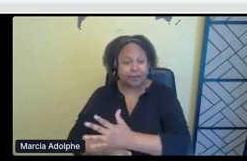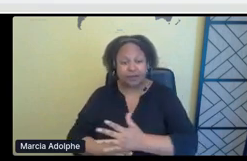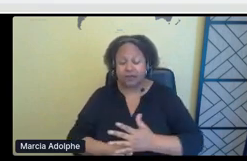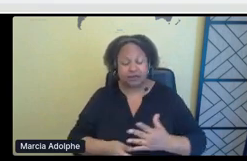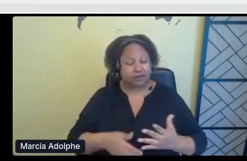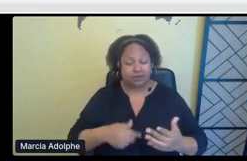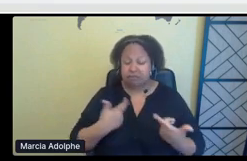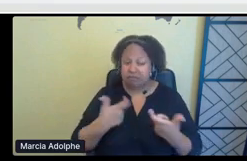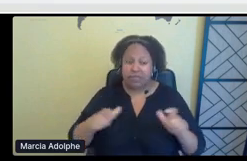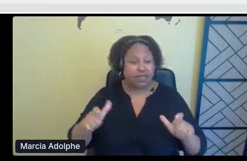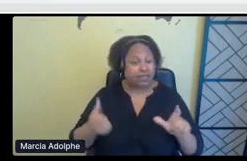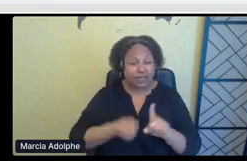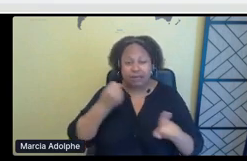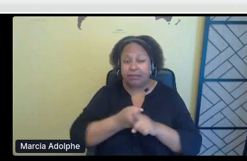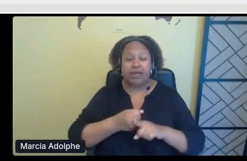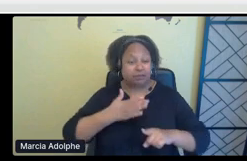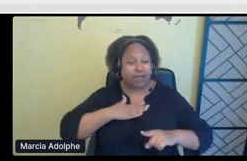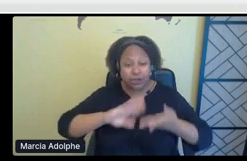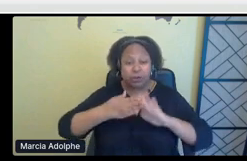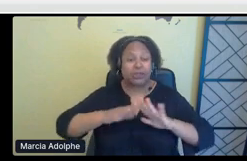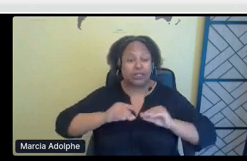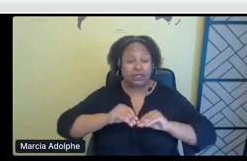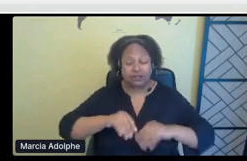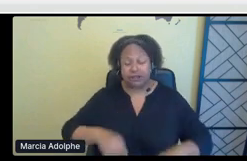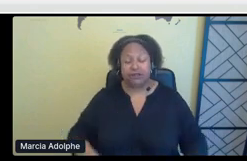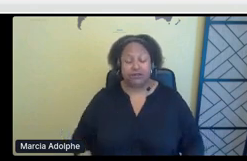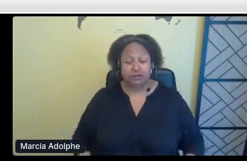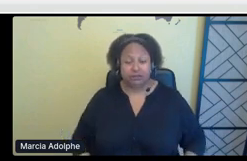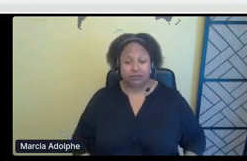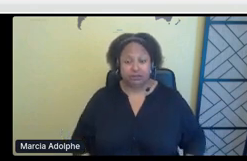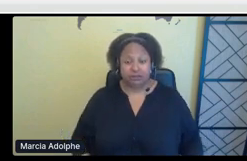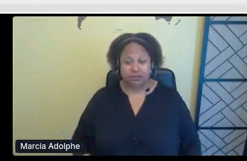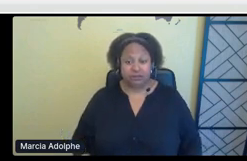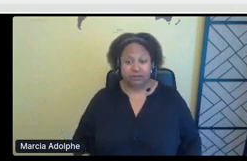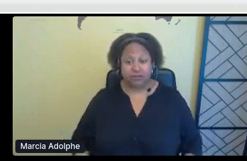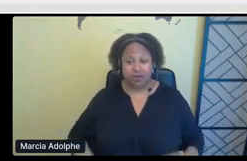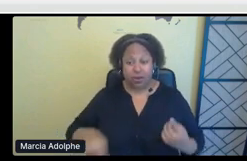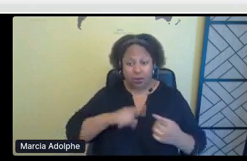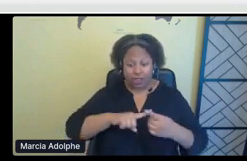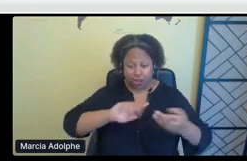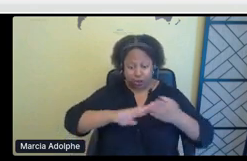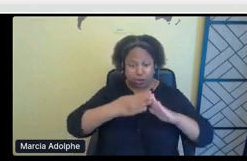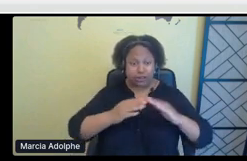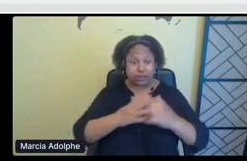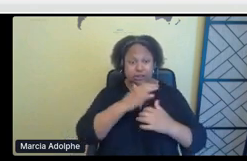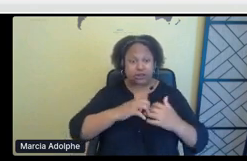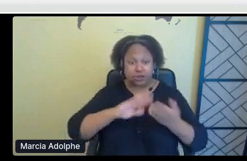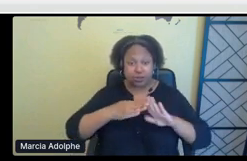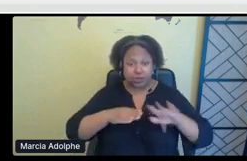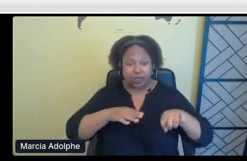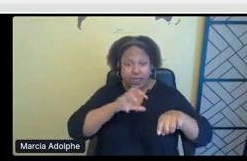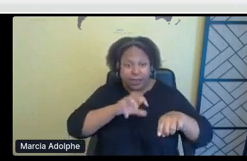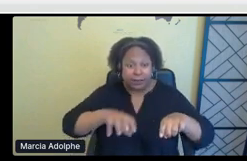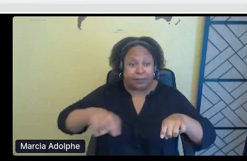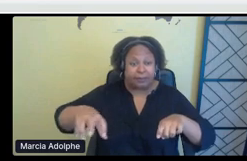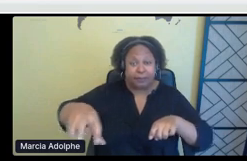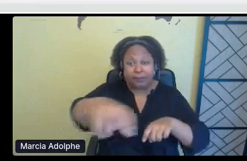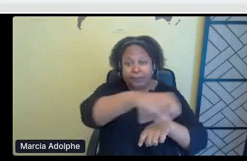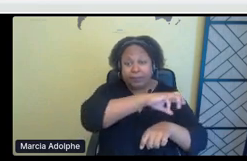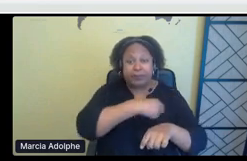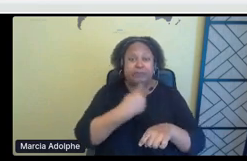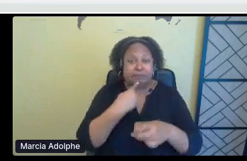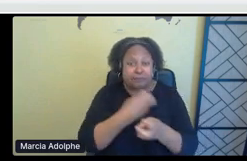massive impact zone. So as you can imagine, when you're completely surrounded by it, um, it does feel all encompassing.